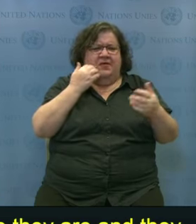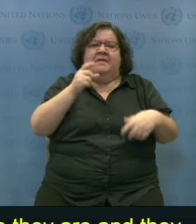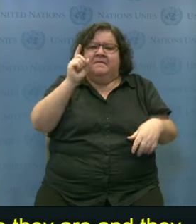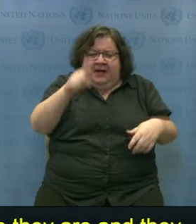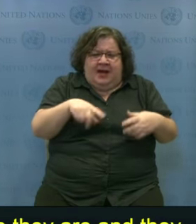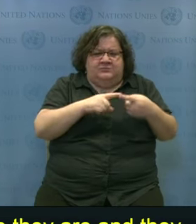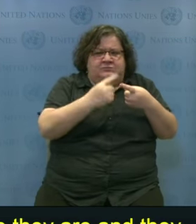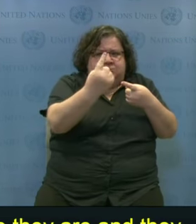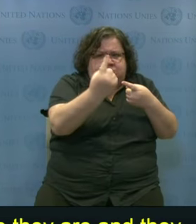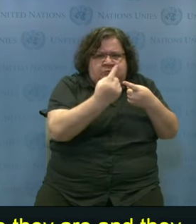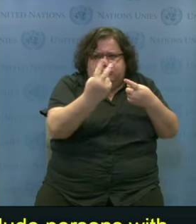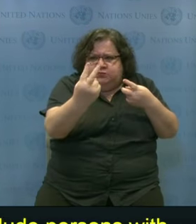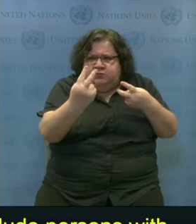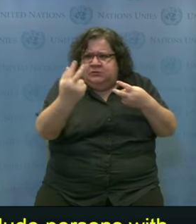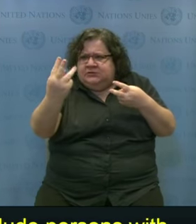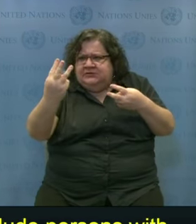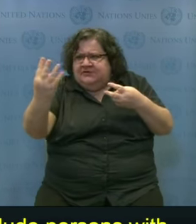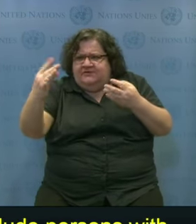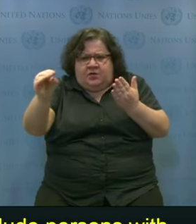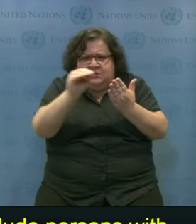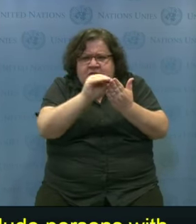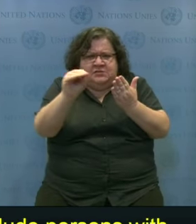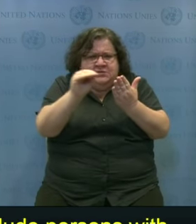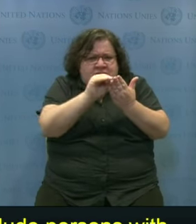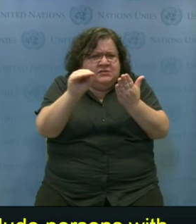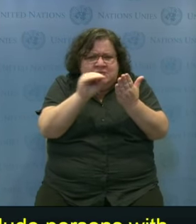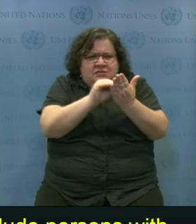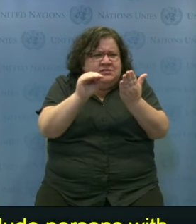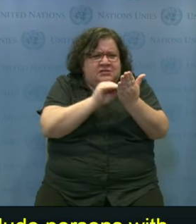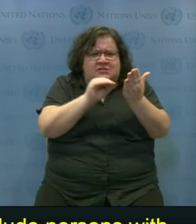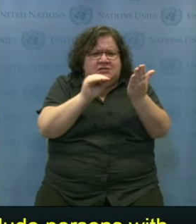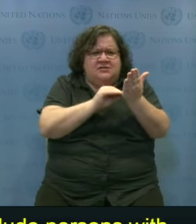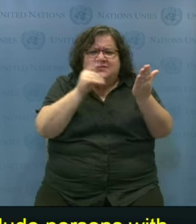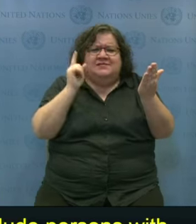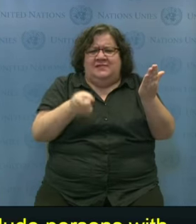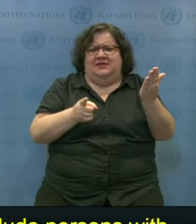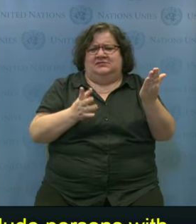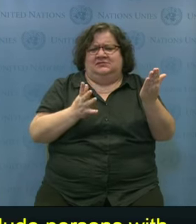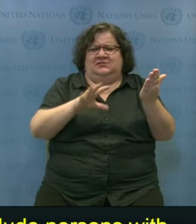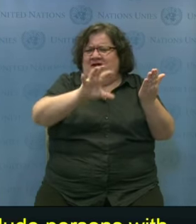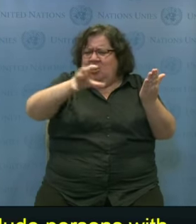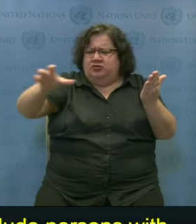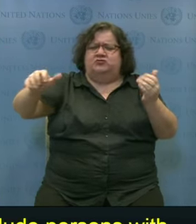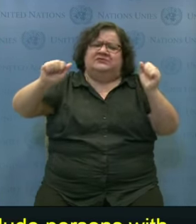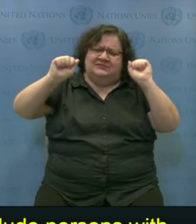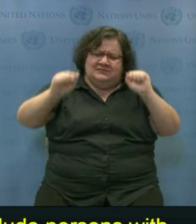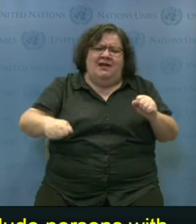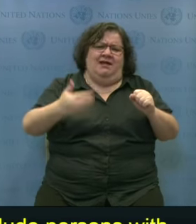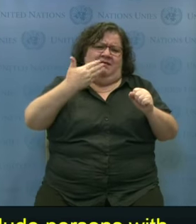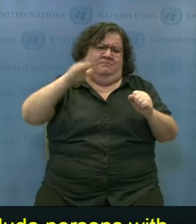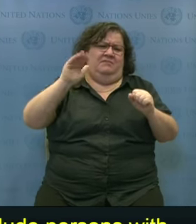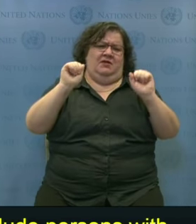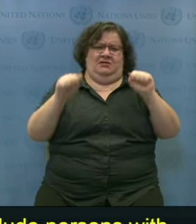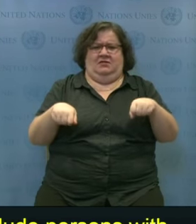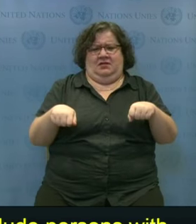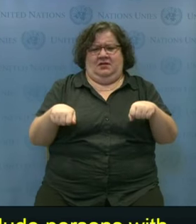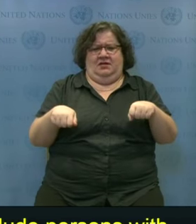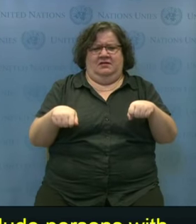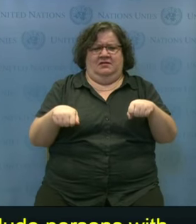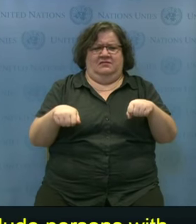much, much better. UNICEF, in collaboration with the Washington Group, has developed the Child Functioning Module,